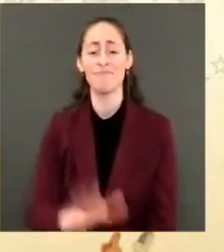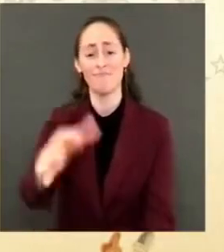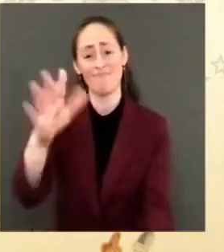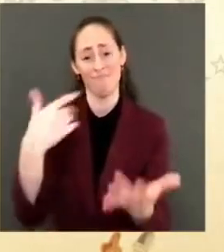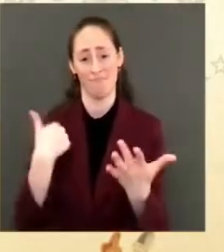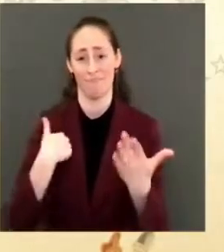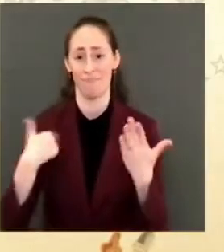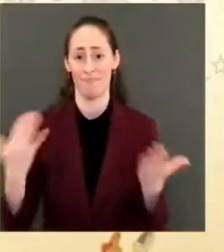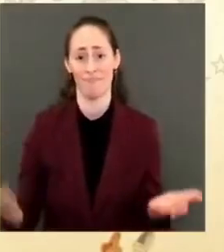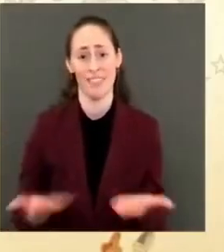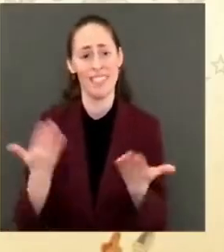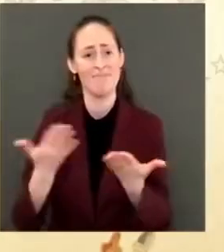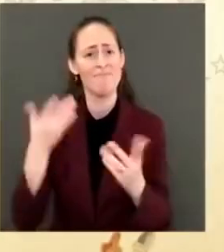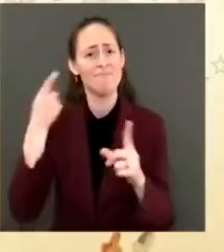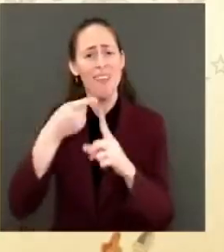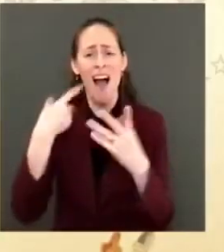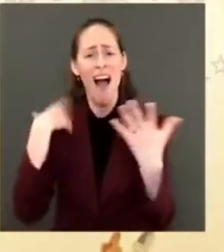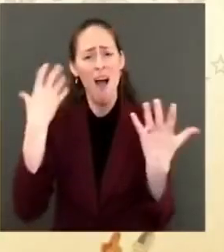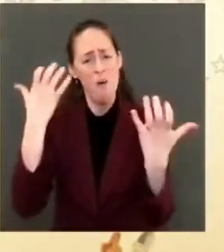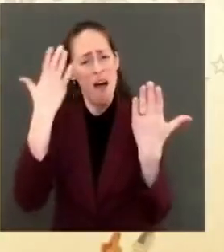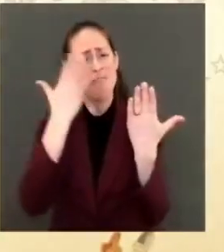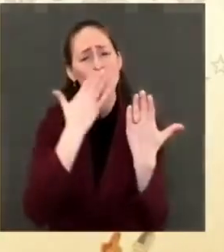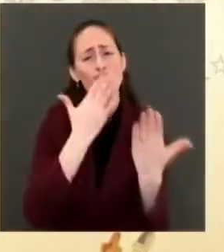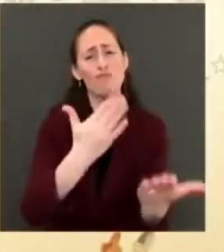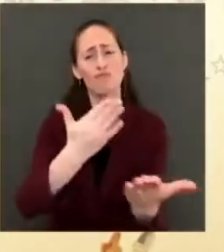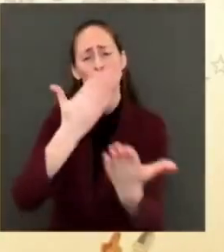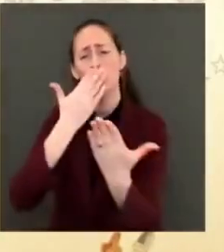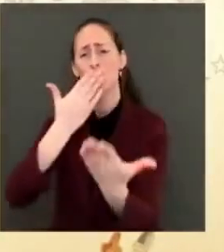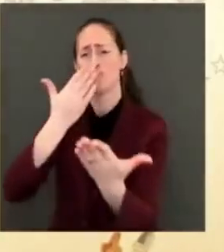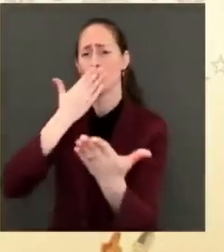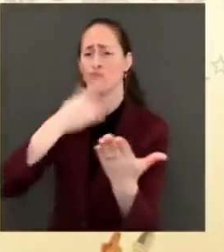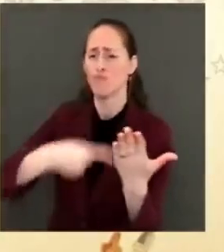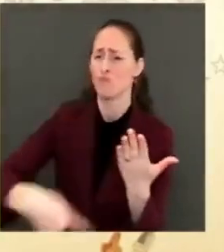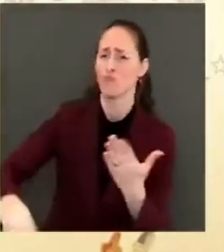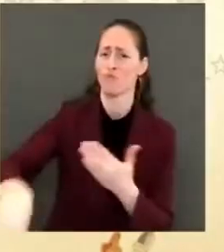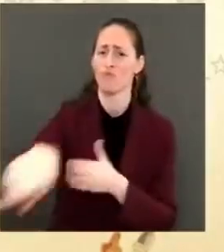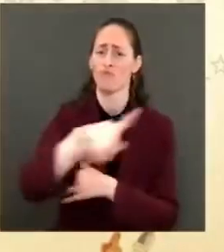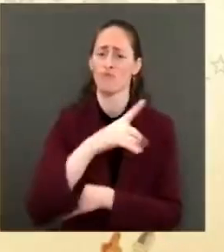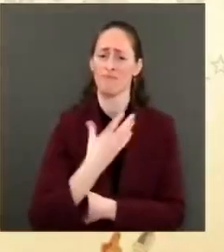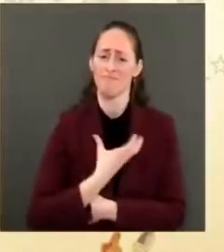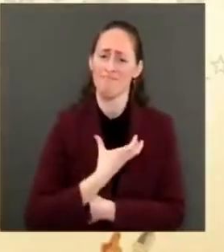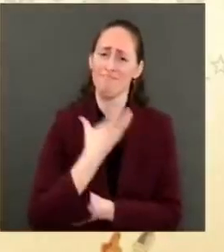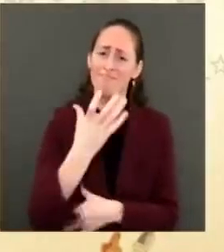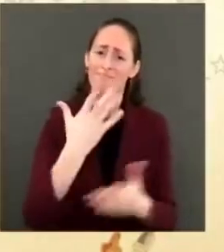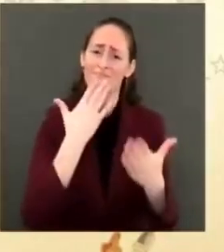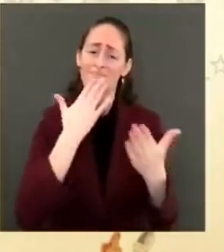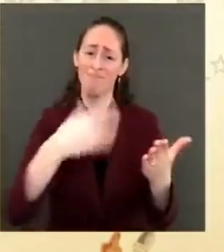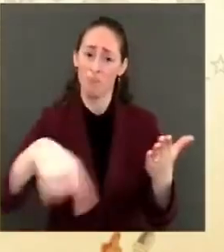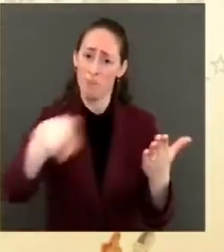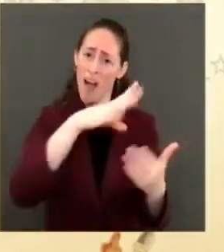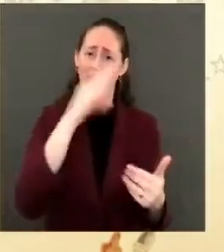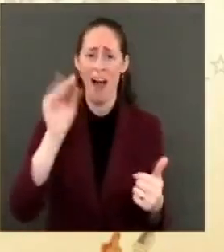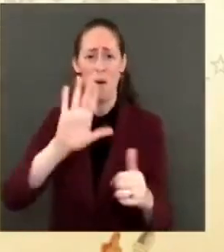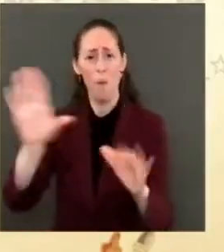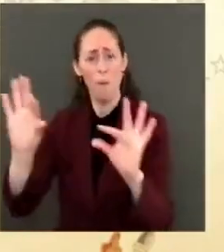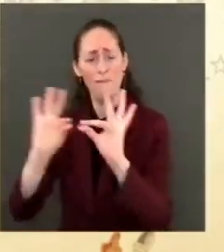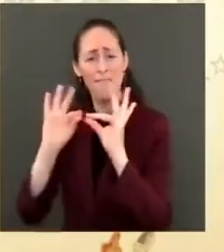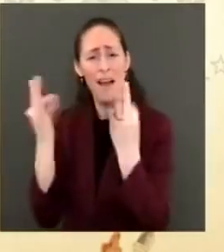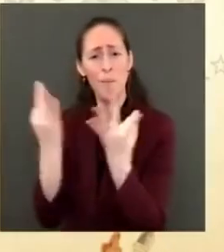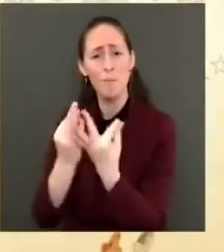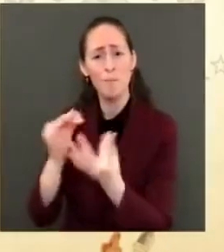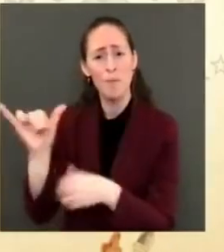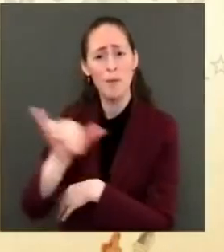to thank your, your families because they stand and wait. And I know how hard it is to have someone